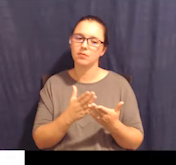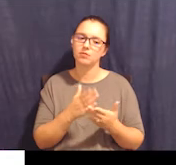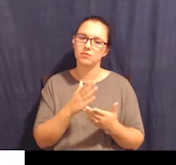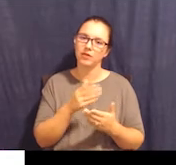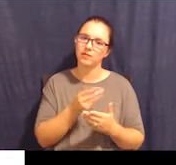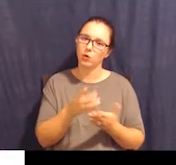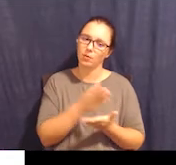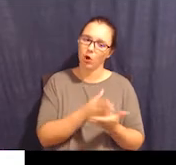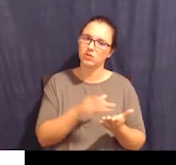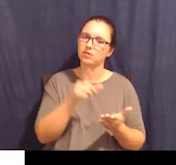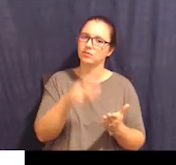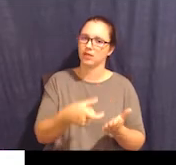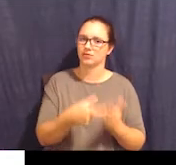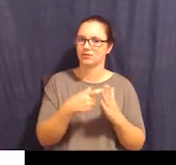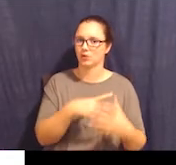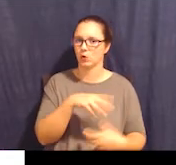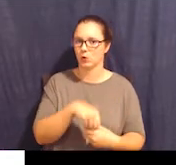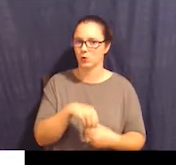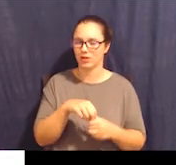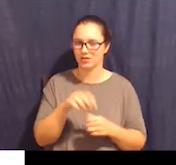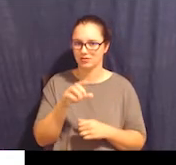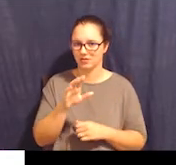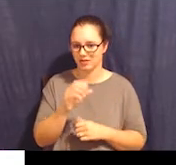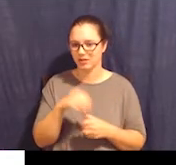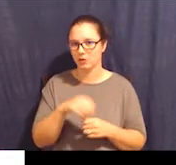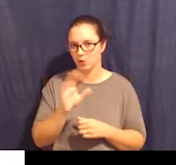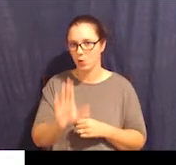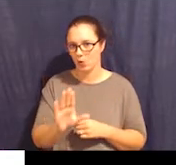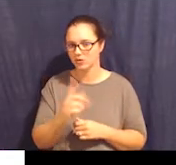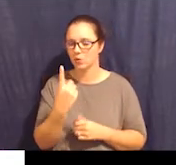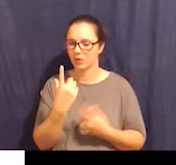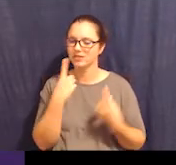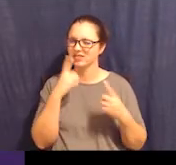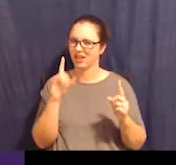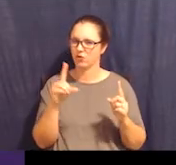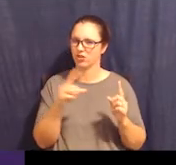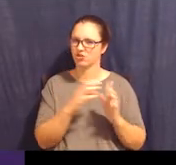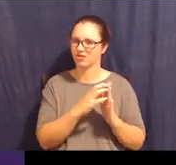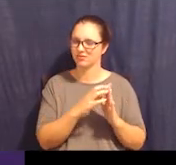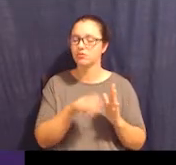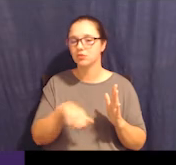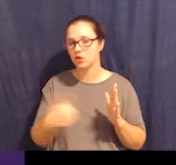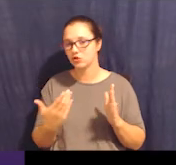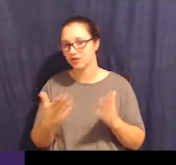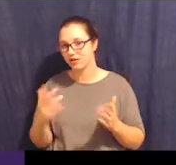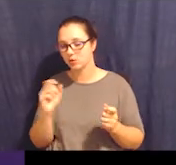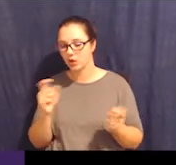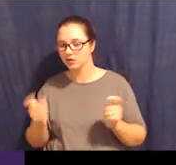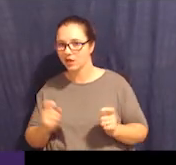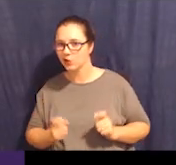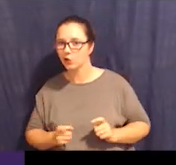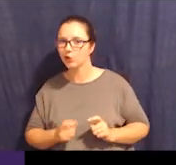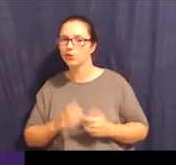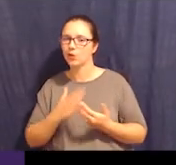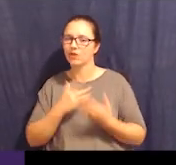this declaration, and then the rest you can go ahead and tailor to what works for you. And how might I do that? I will give you an example with sample